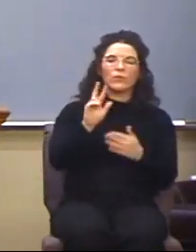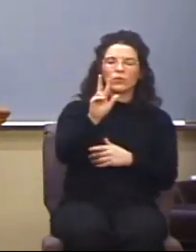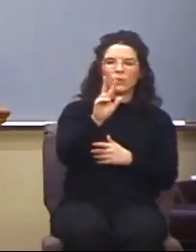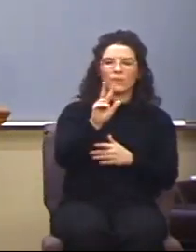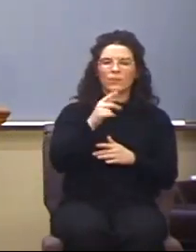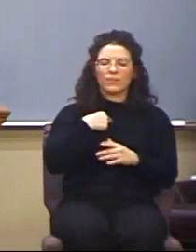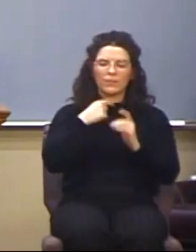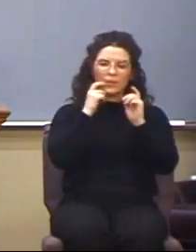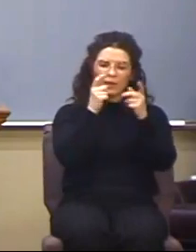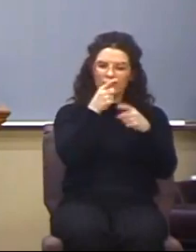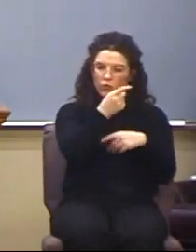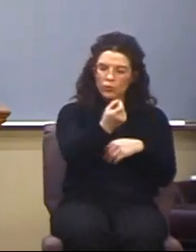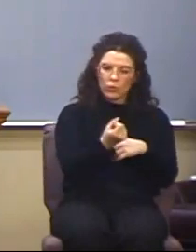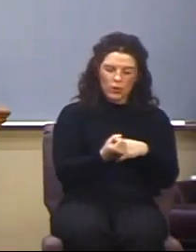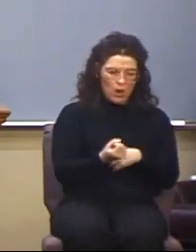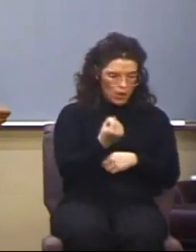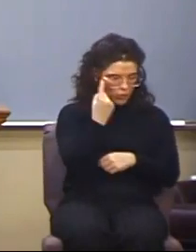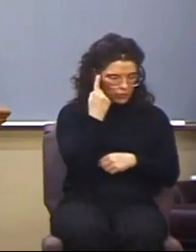man,